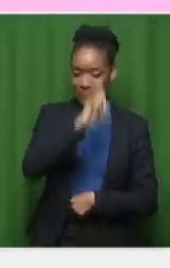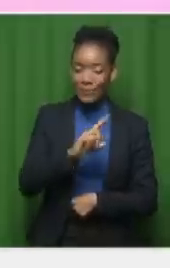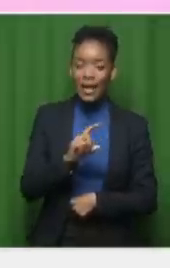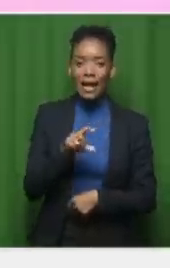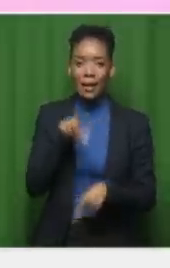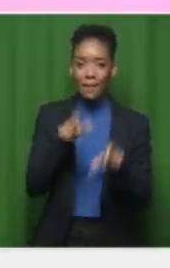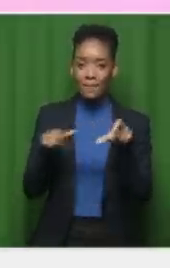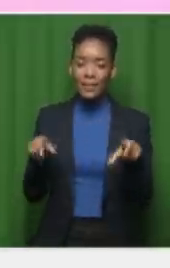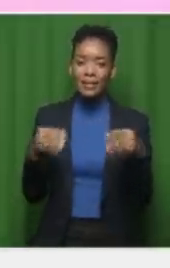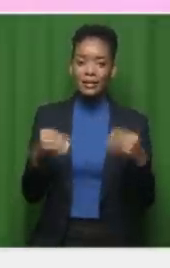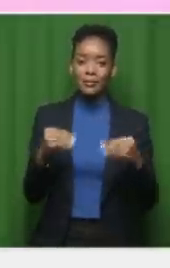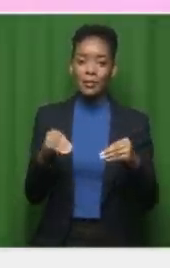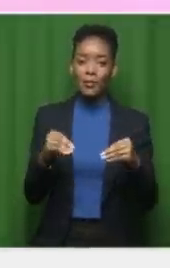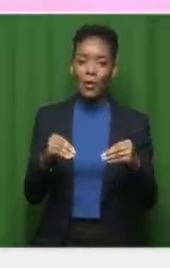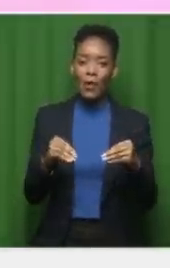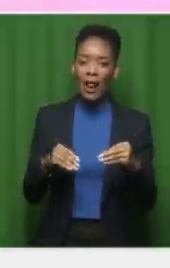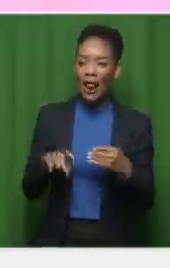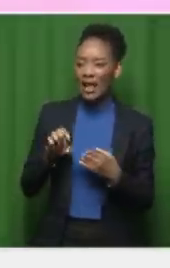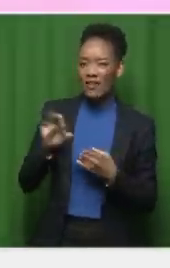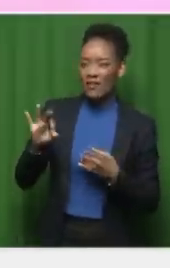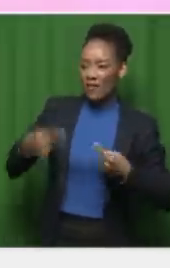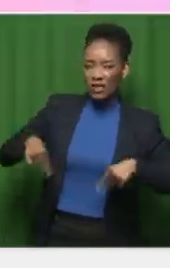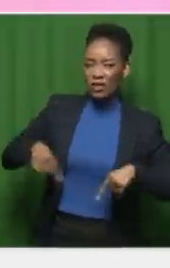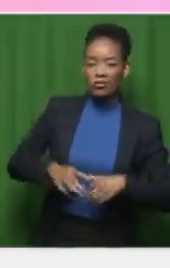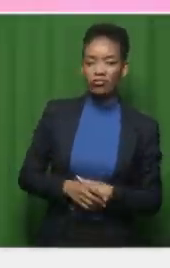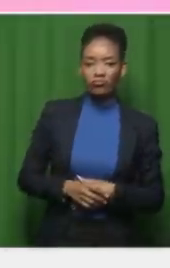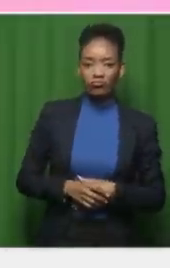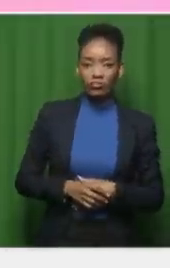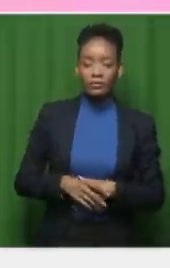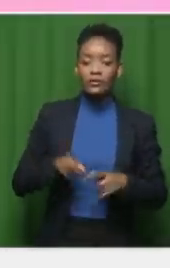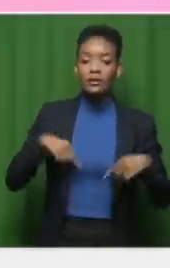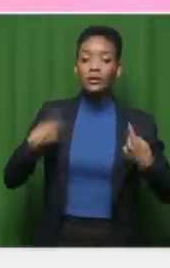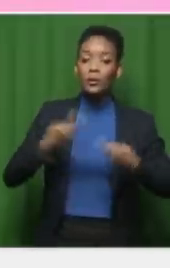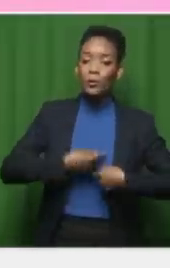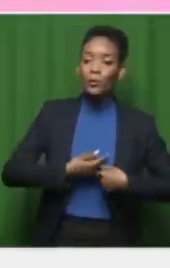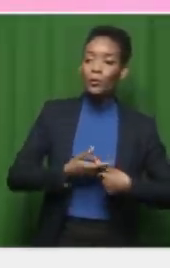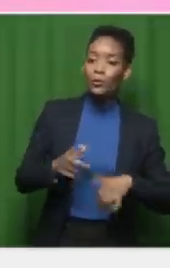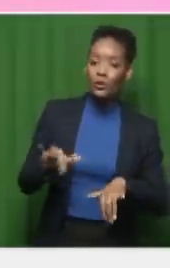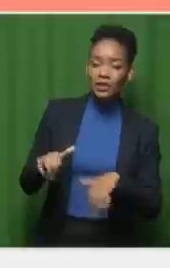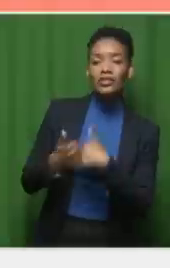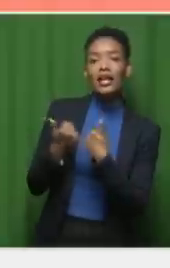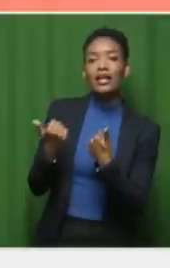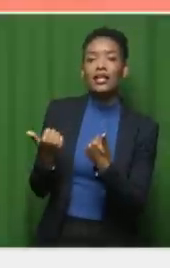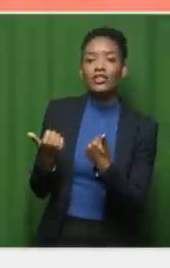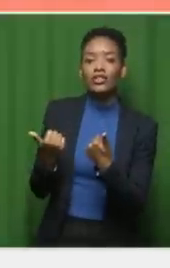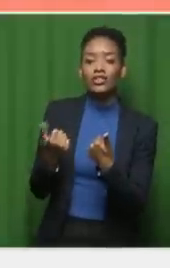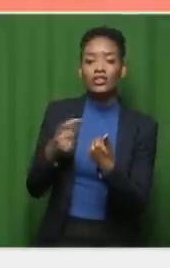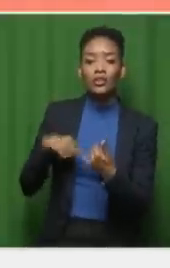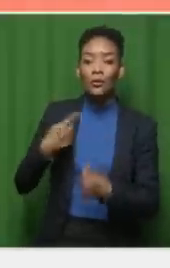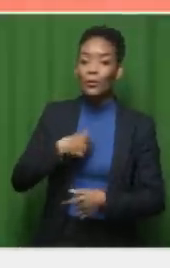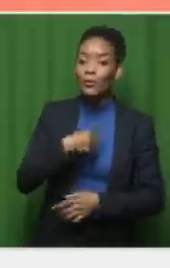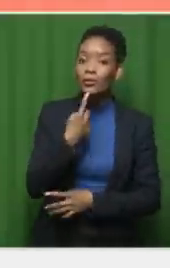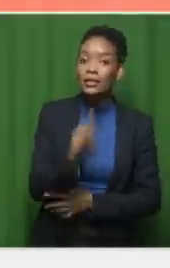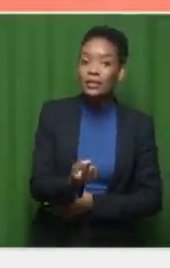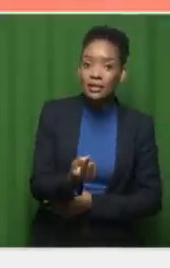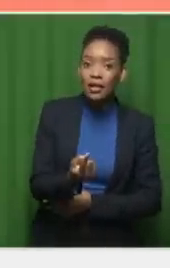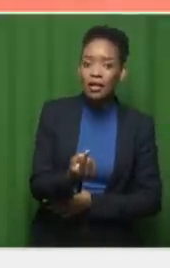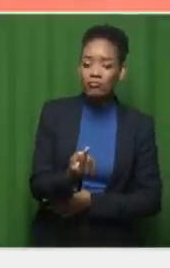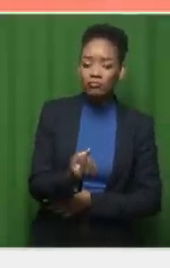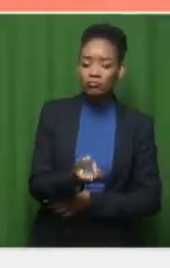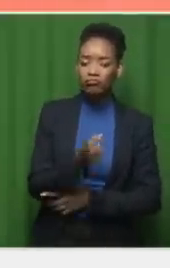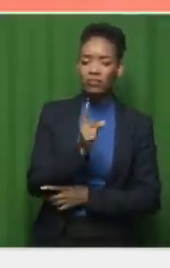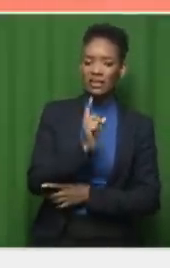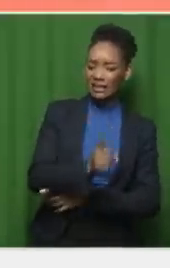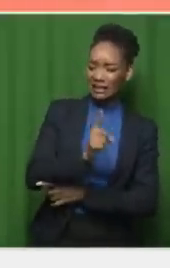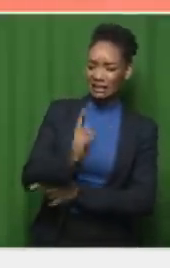who are not scared of the establishment. We are challenging the establishment and saying, no one is going to detail to us